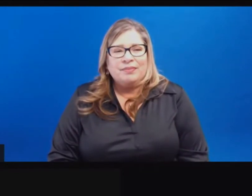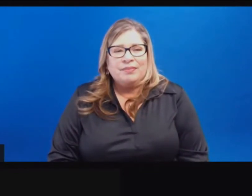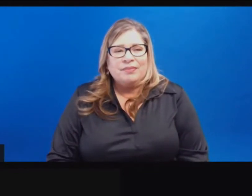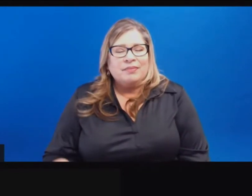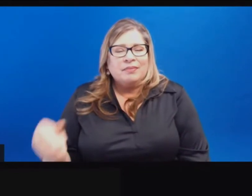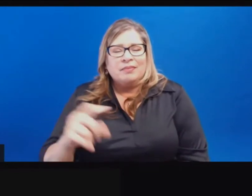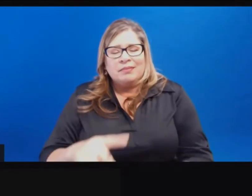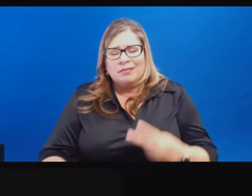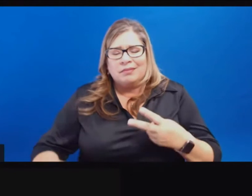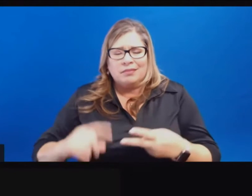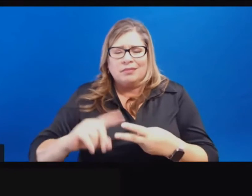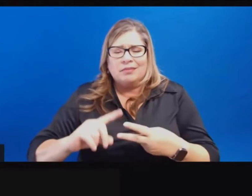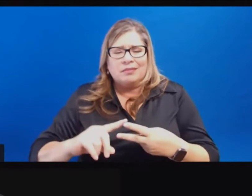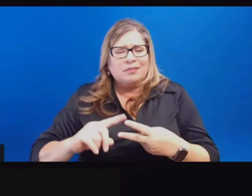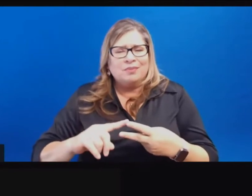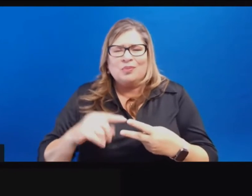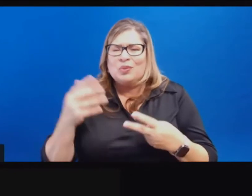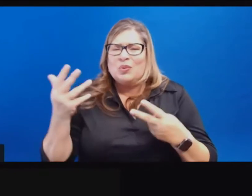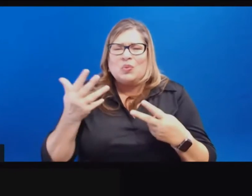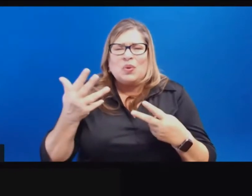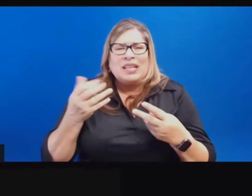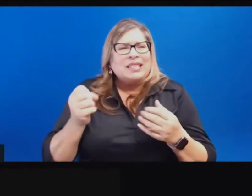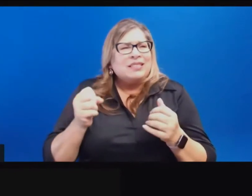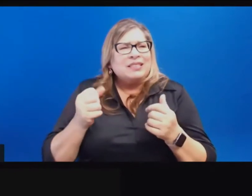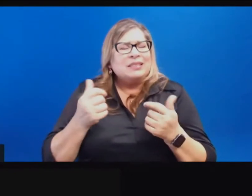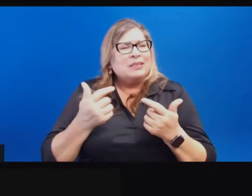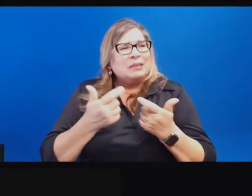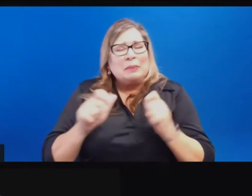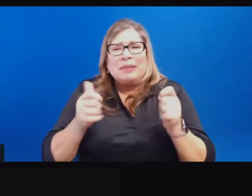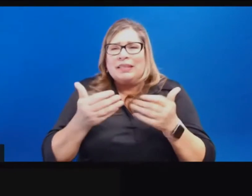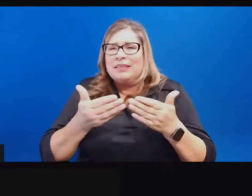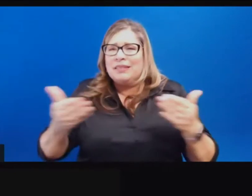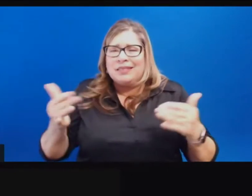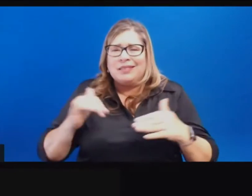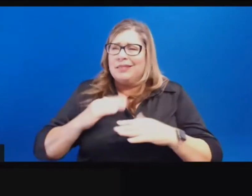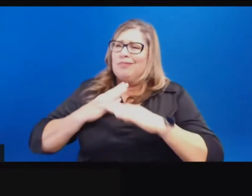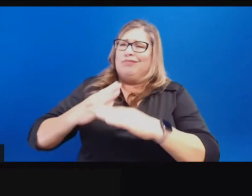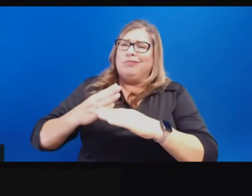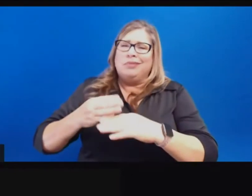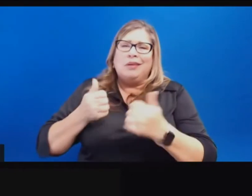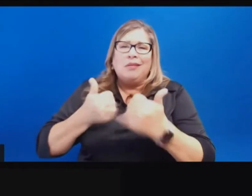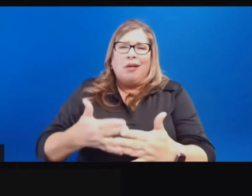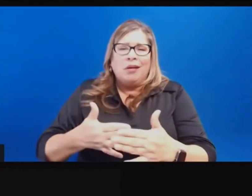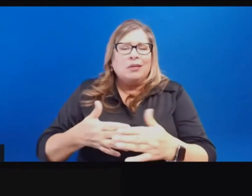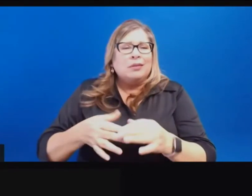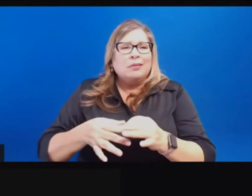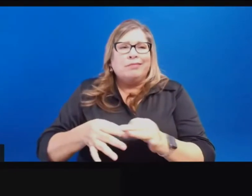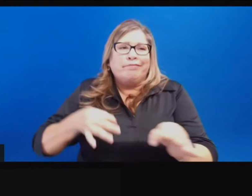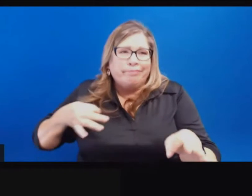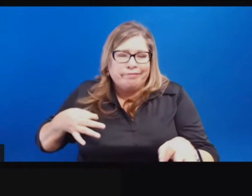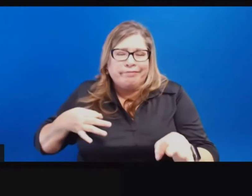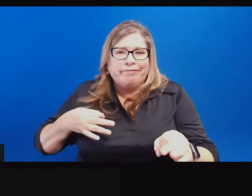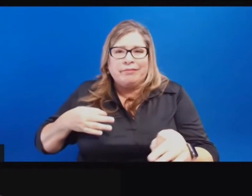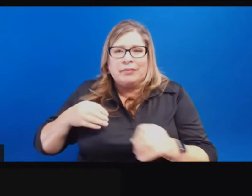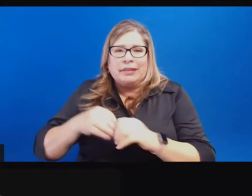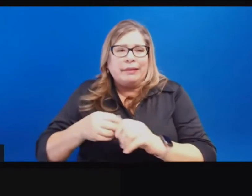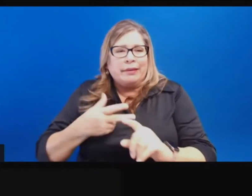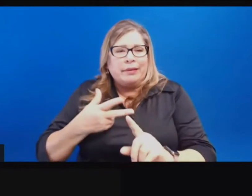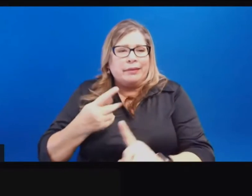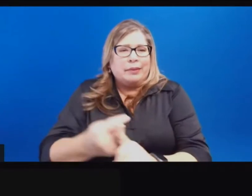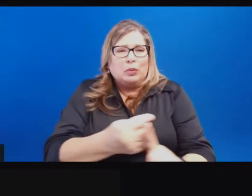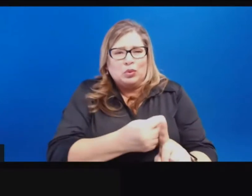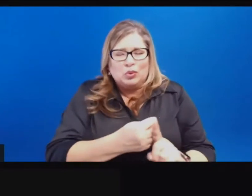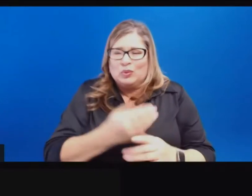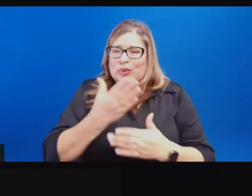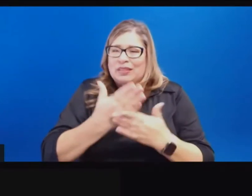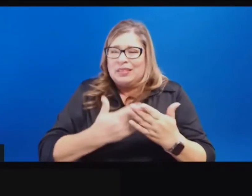what is the single biggest thing that is slowing down the distribution that has a couple million doses still sitting in freezers or wherever they are?